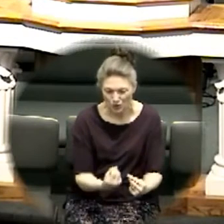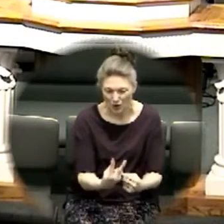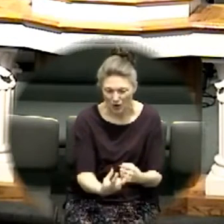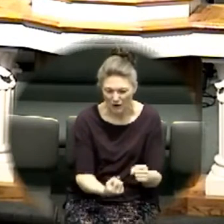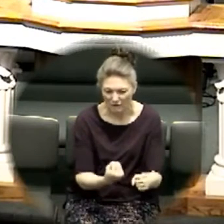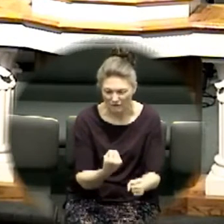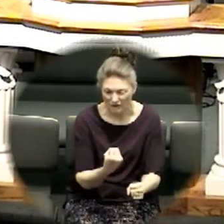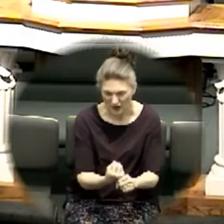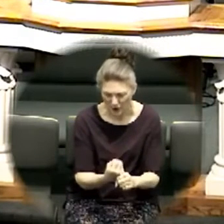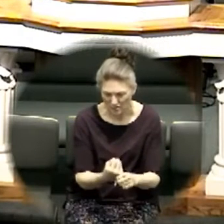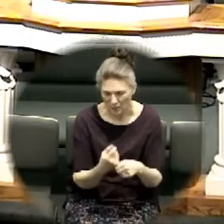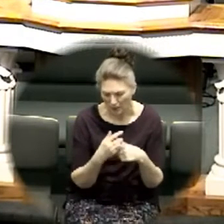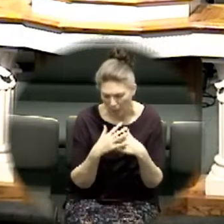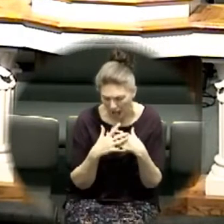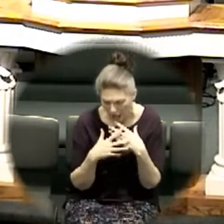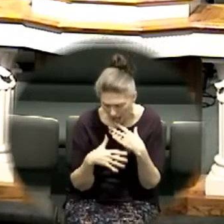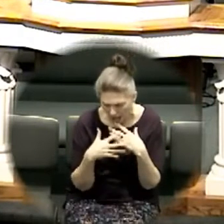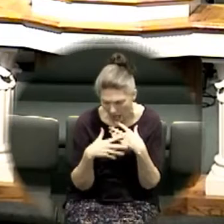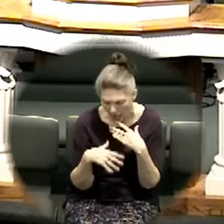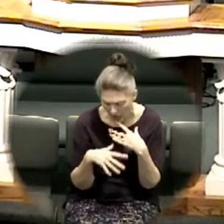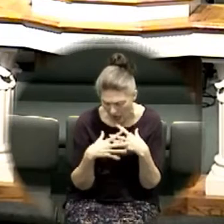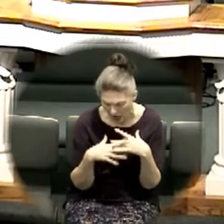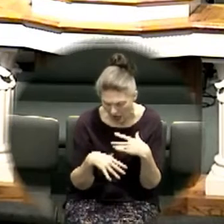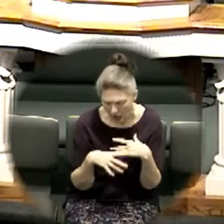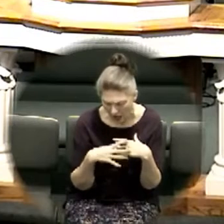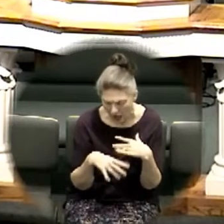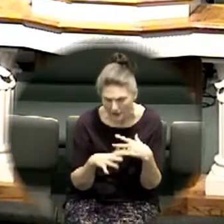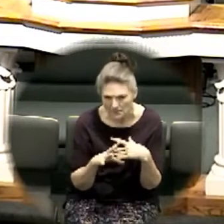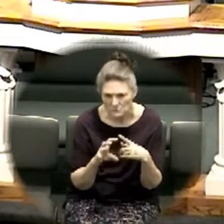trying waiting patiently